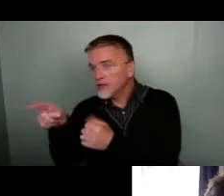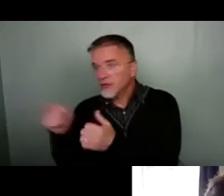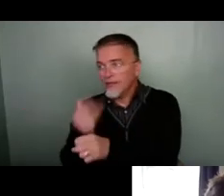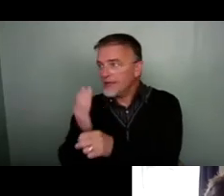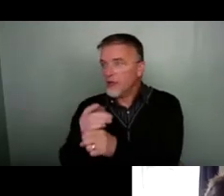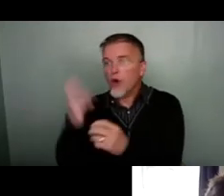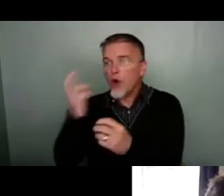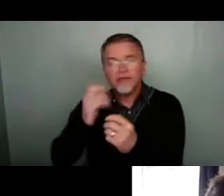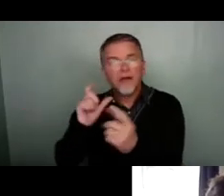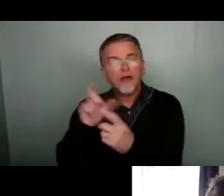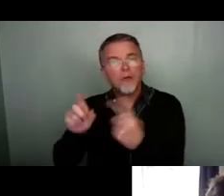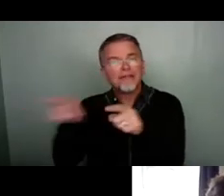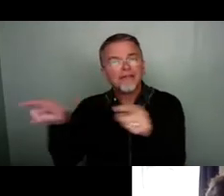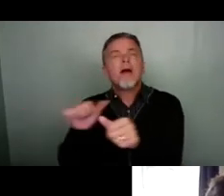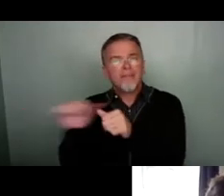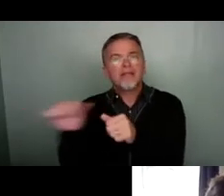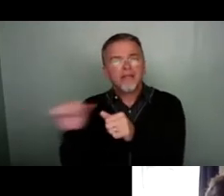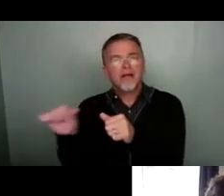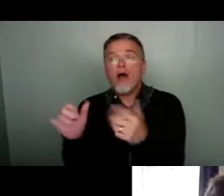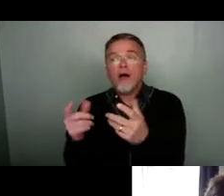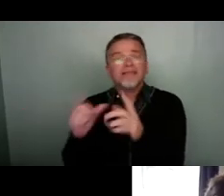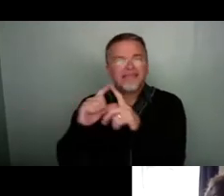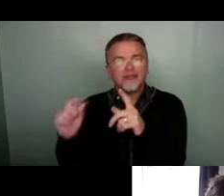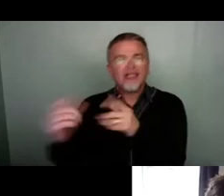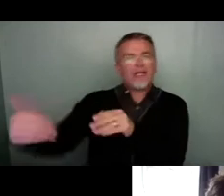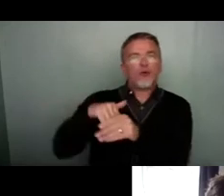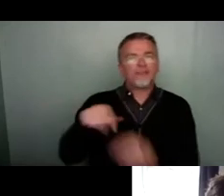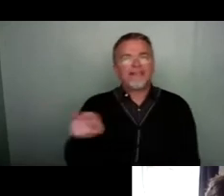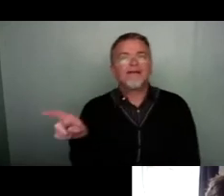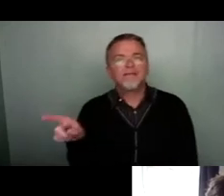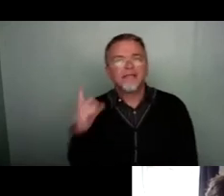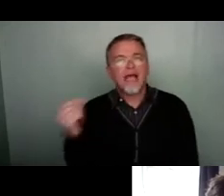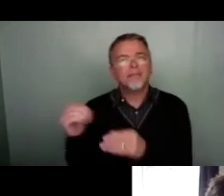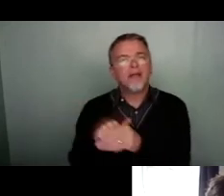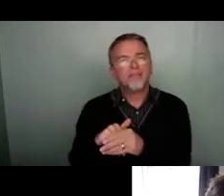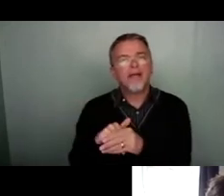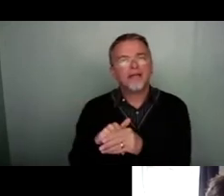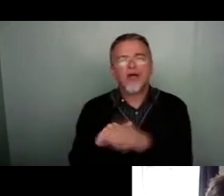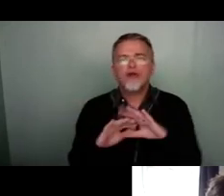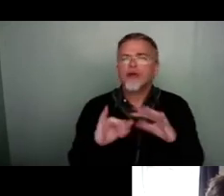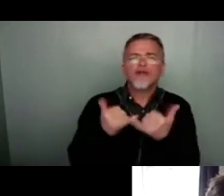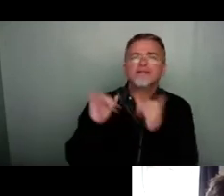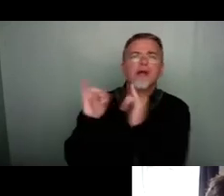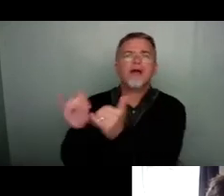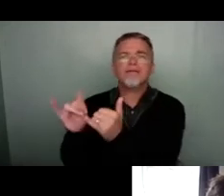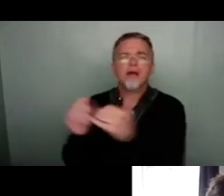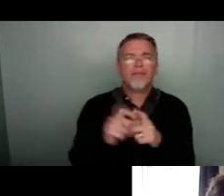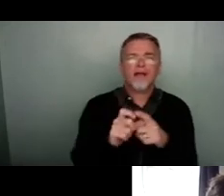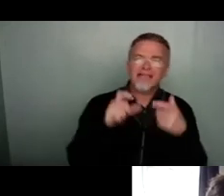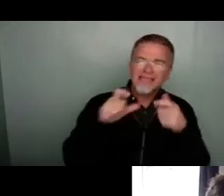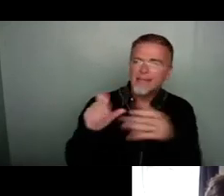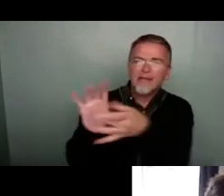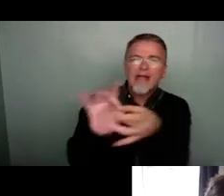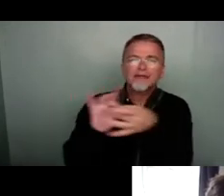communities are better, are digitally included and can take part, not just in carnival, but also to stay